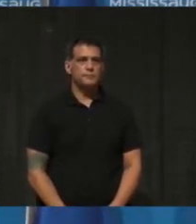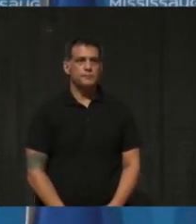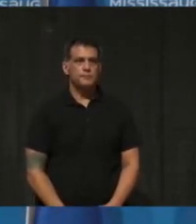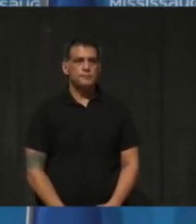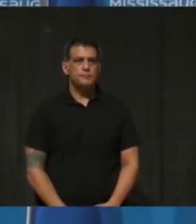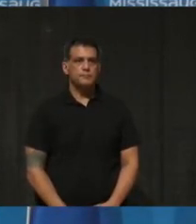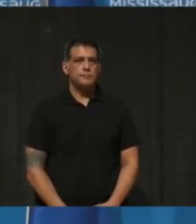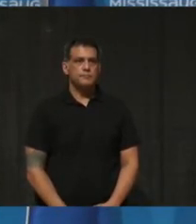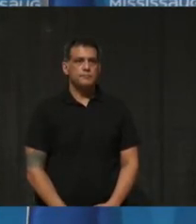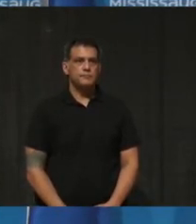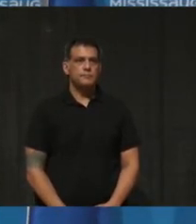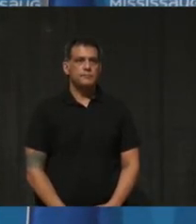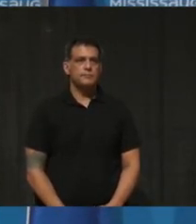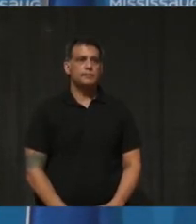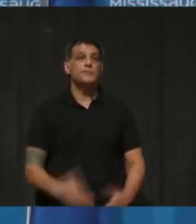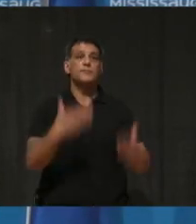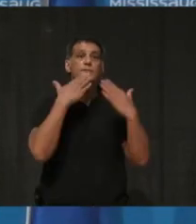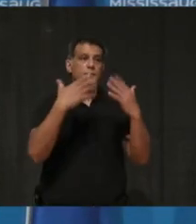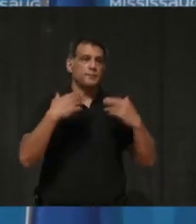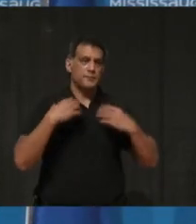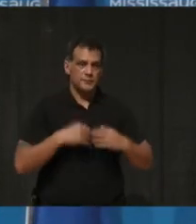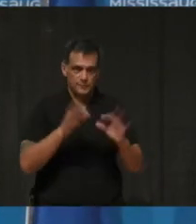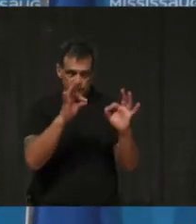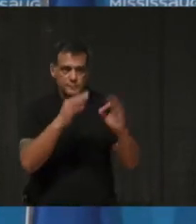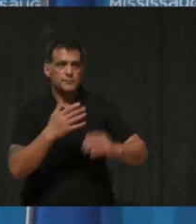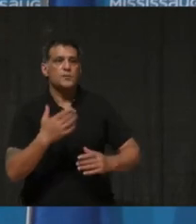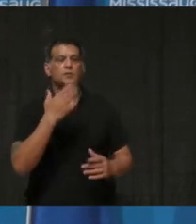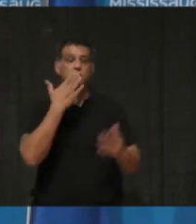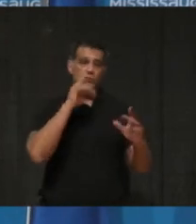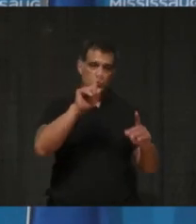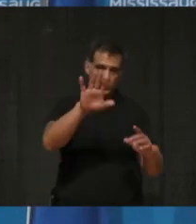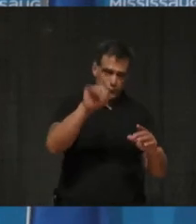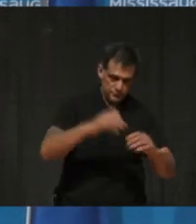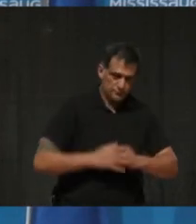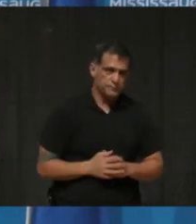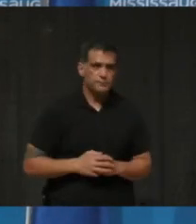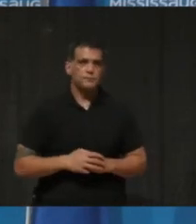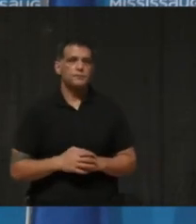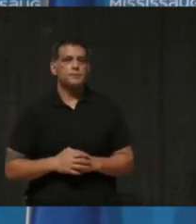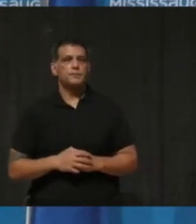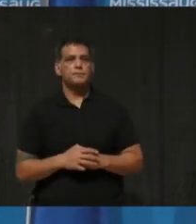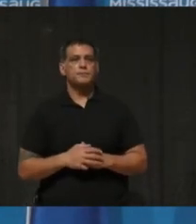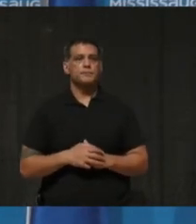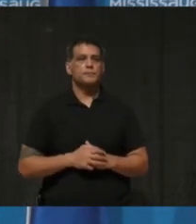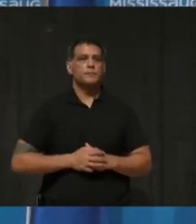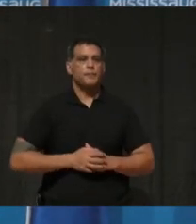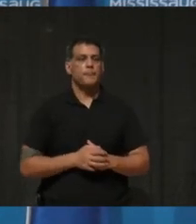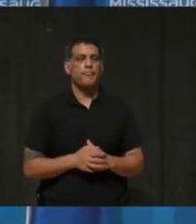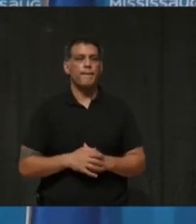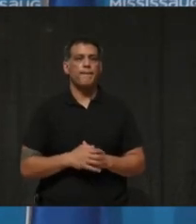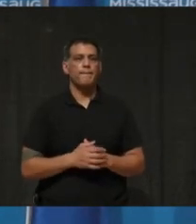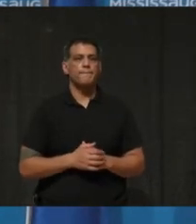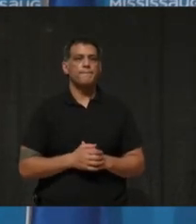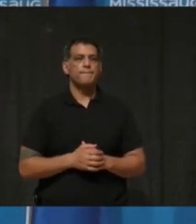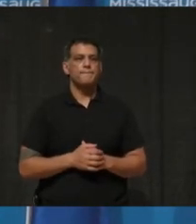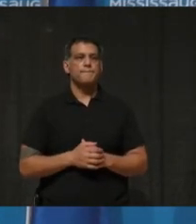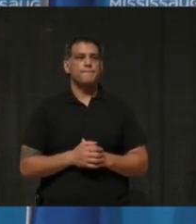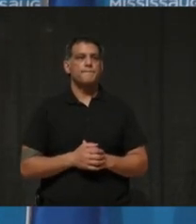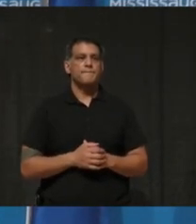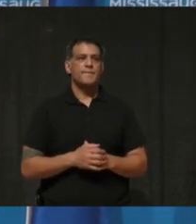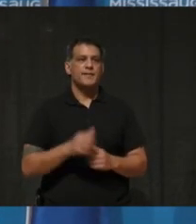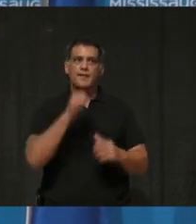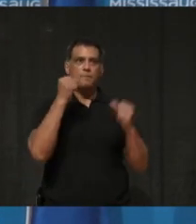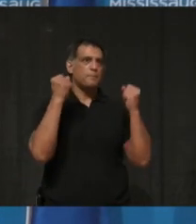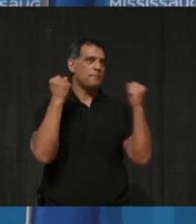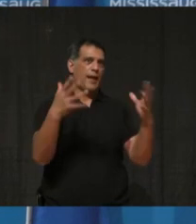Yes, thanks Madam Mayor and thanks Ashley. It's, I think not many of us have gone traveling for a long